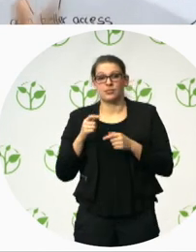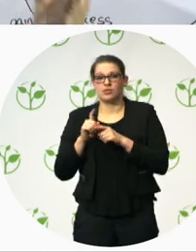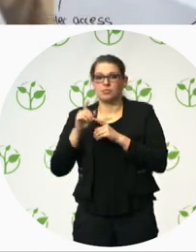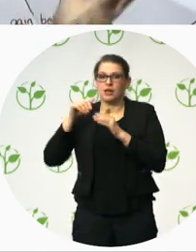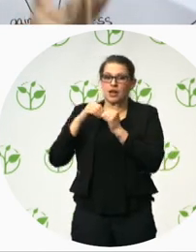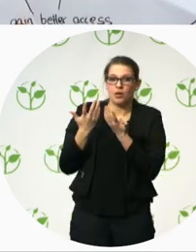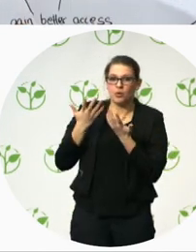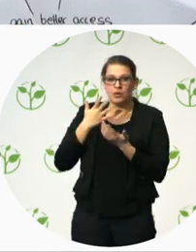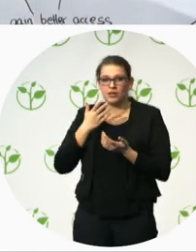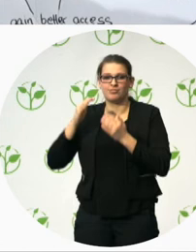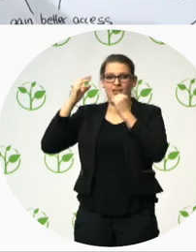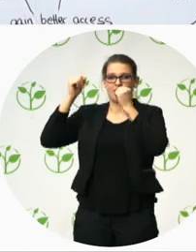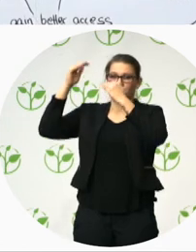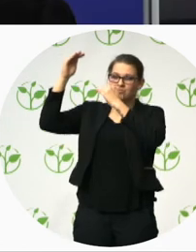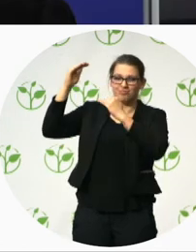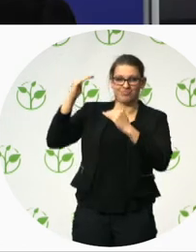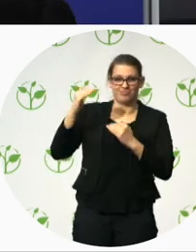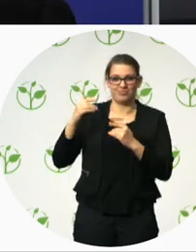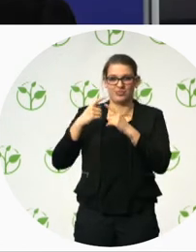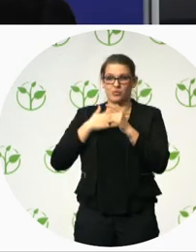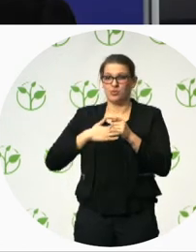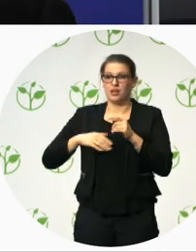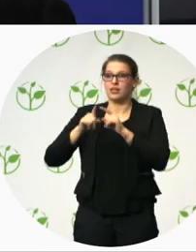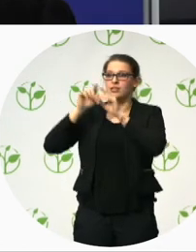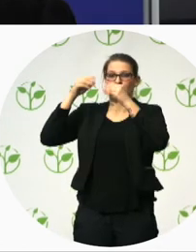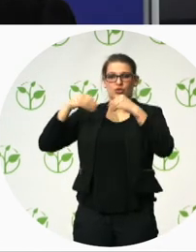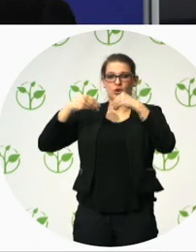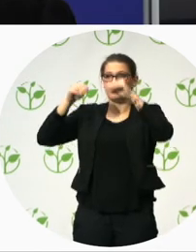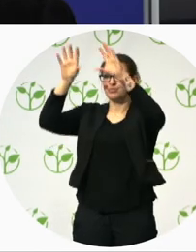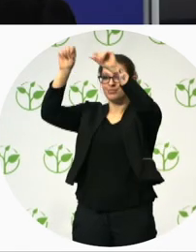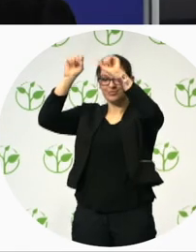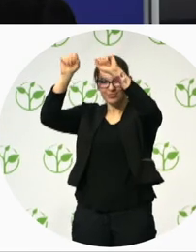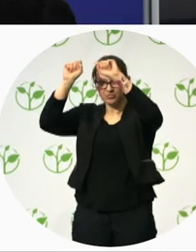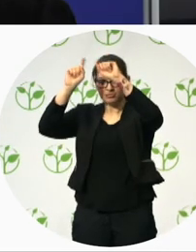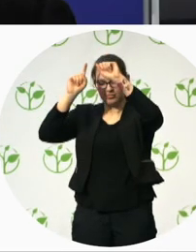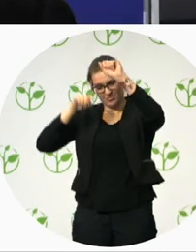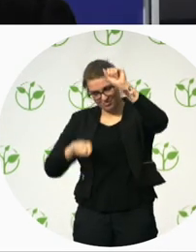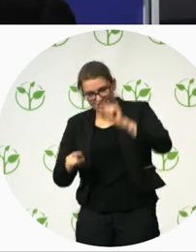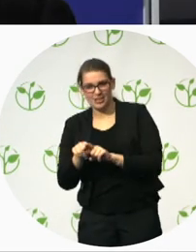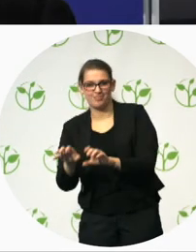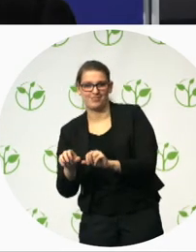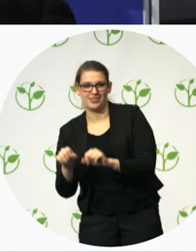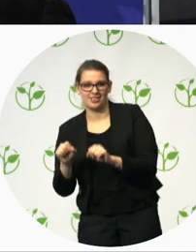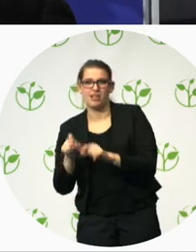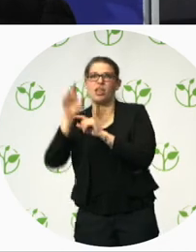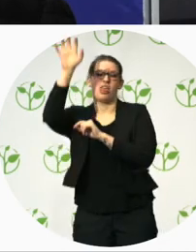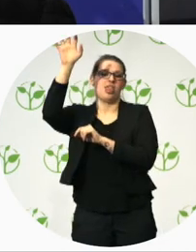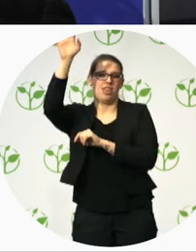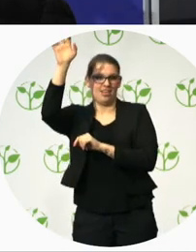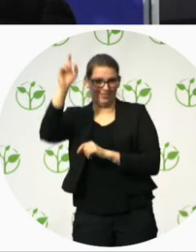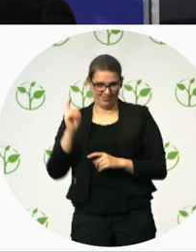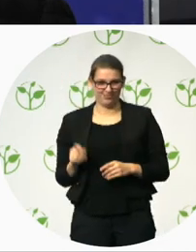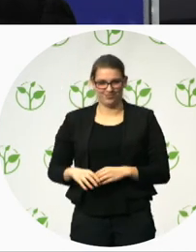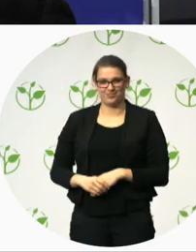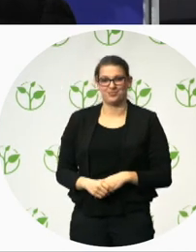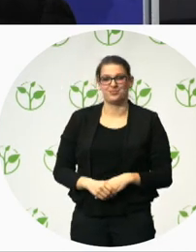of shoes. Just to see some examples. Um, this brings me to the central bank of Ireland. Where we heard